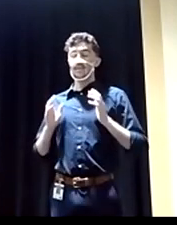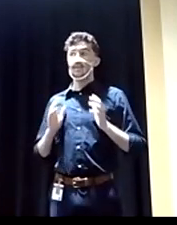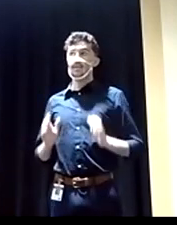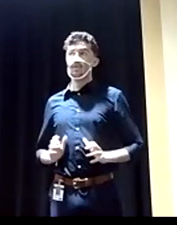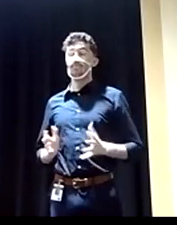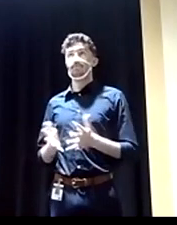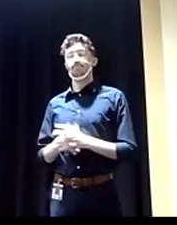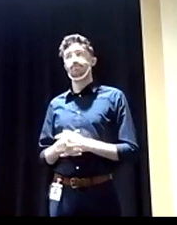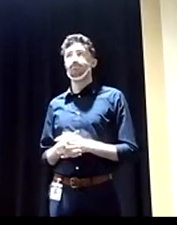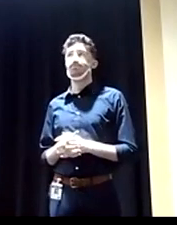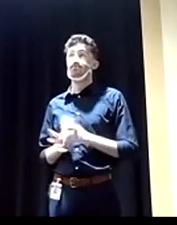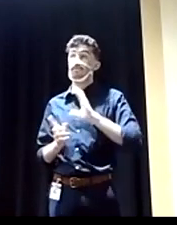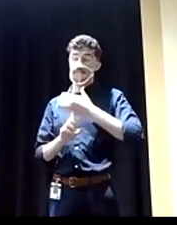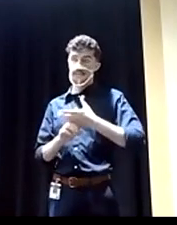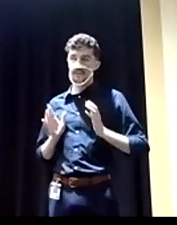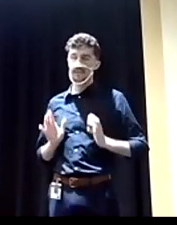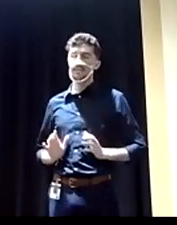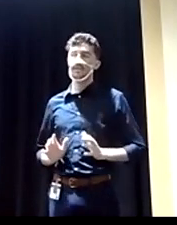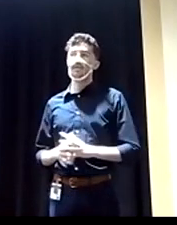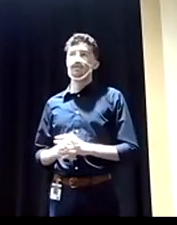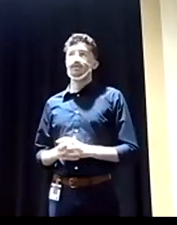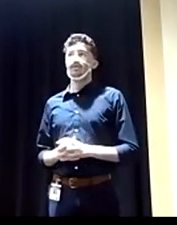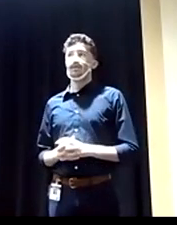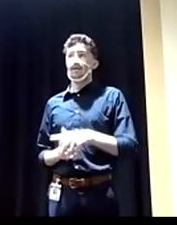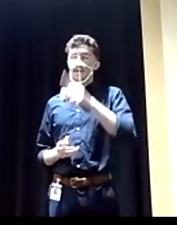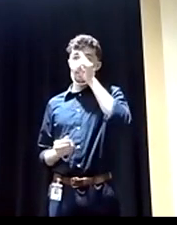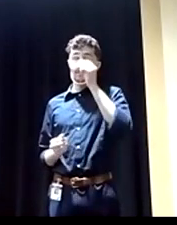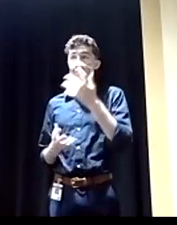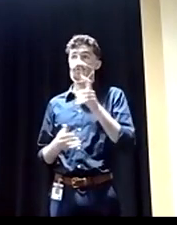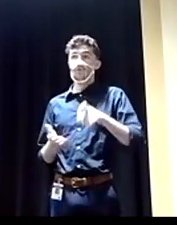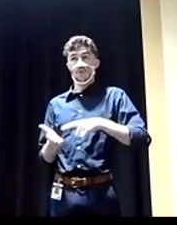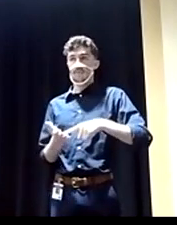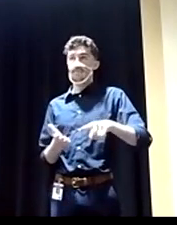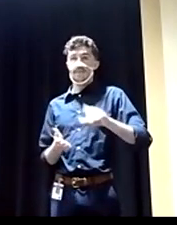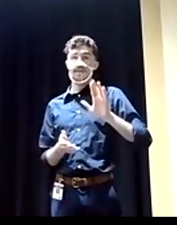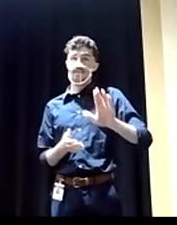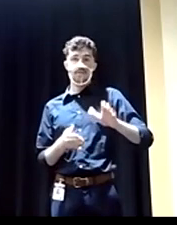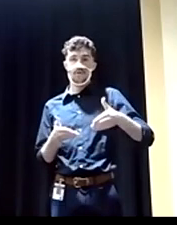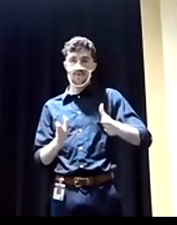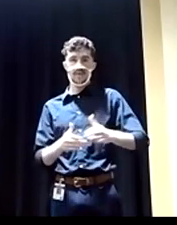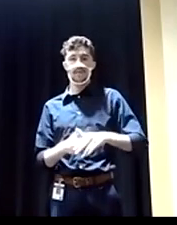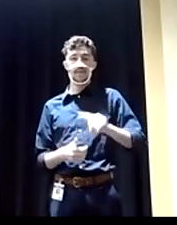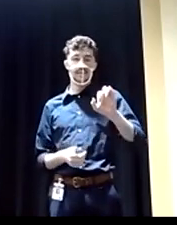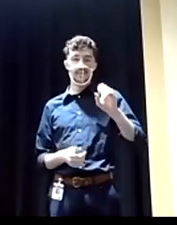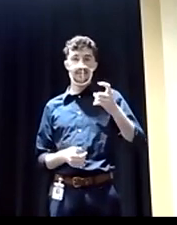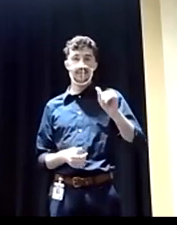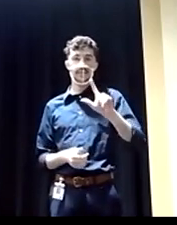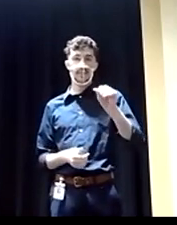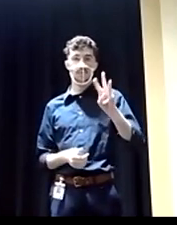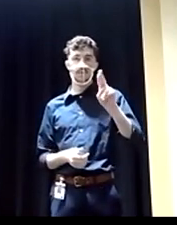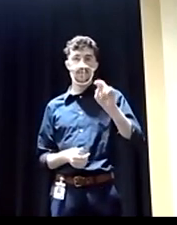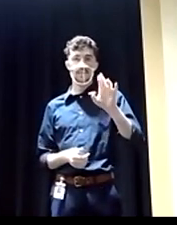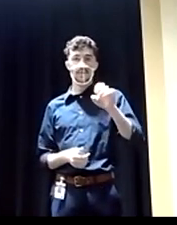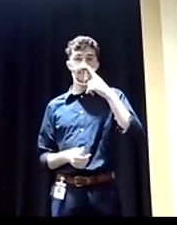Being a citizen, I think everybody should pay their fair share from the beginning. There's a tax allowance for seven years that